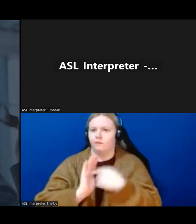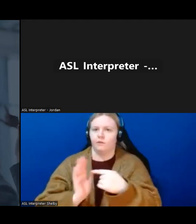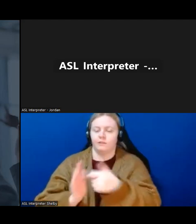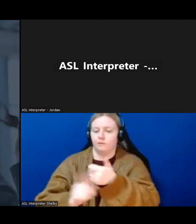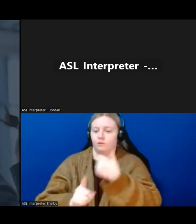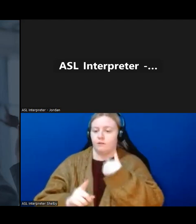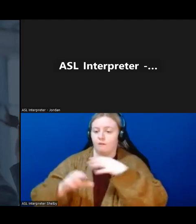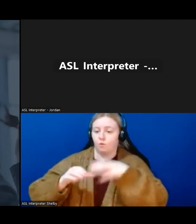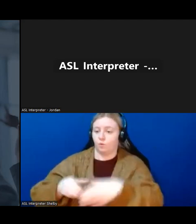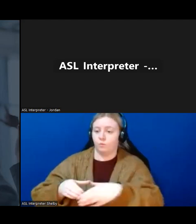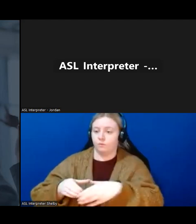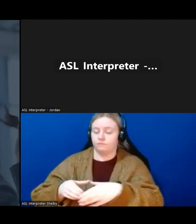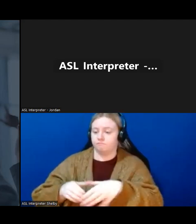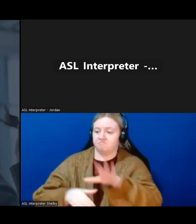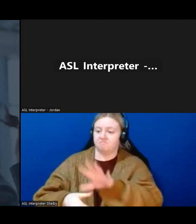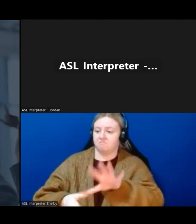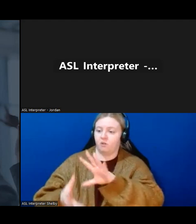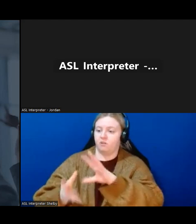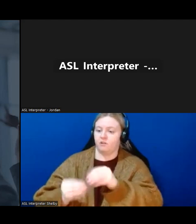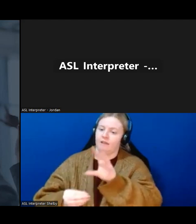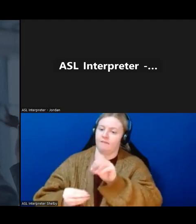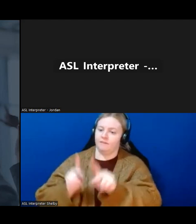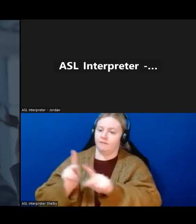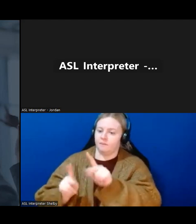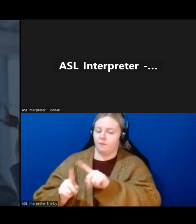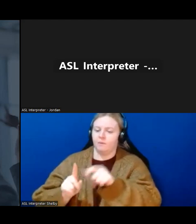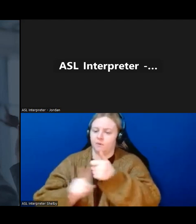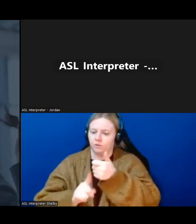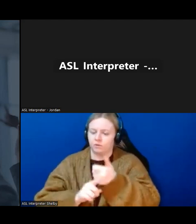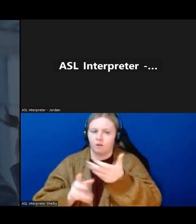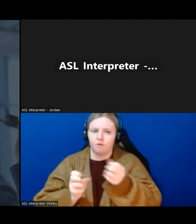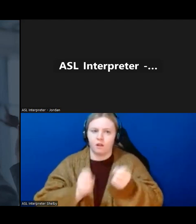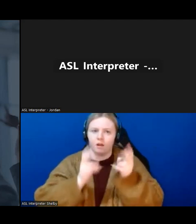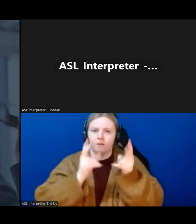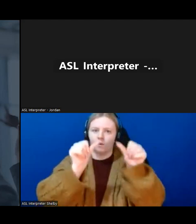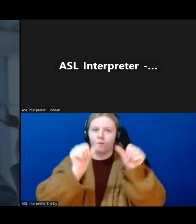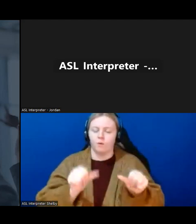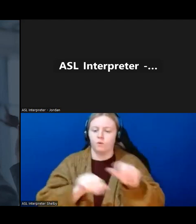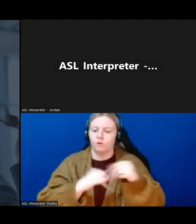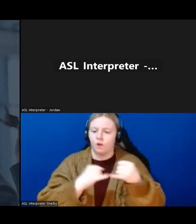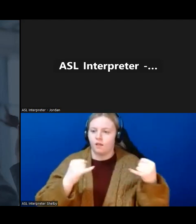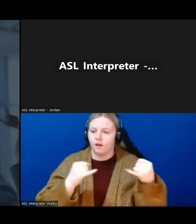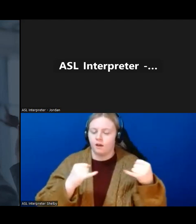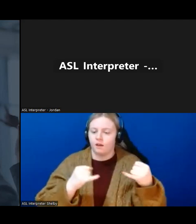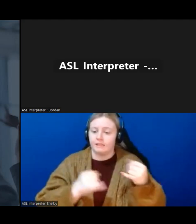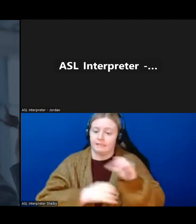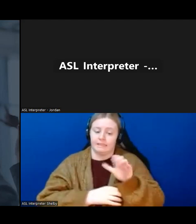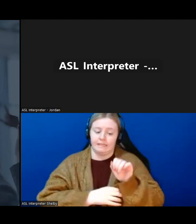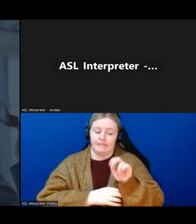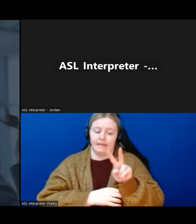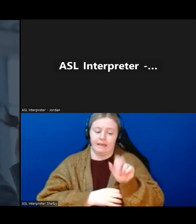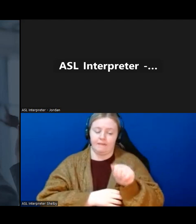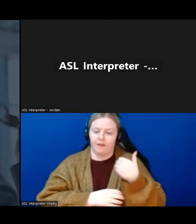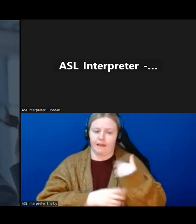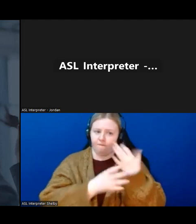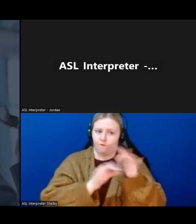you'd like to create graphics on Facebook, Canva actually has a free option that allows you to create those types